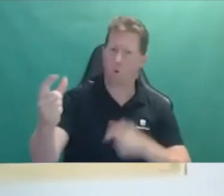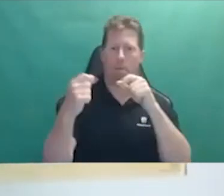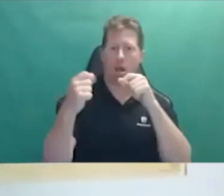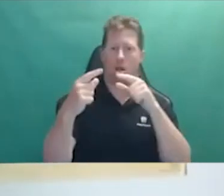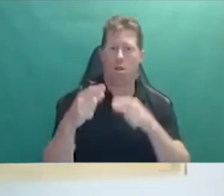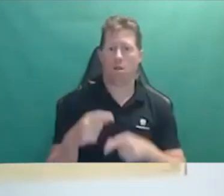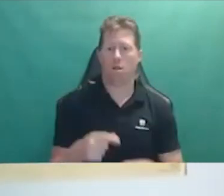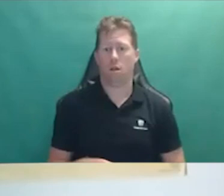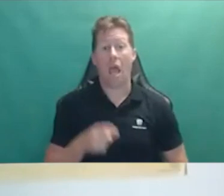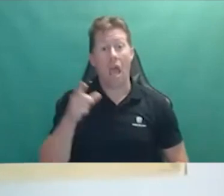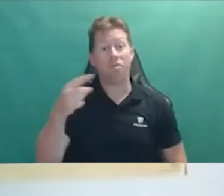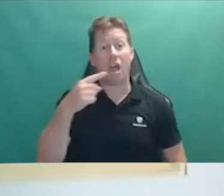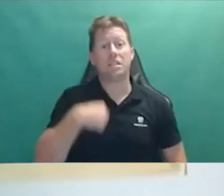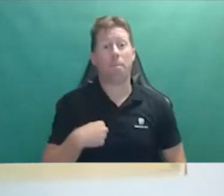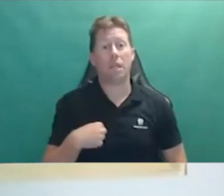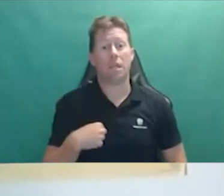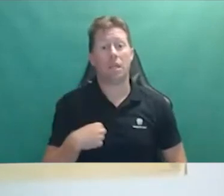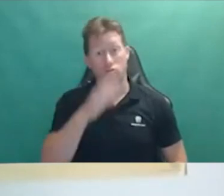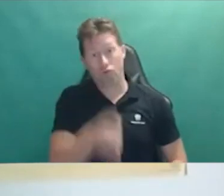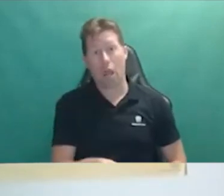said was, can I speak to your support person?